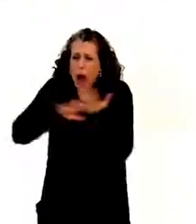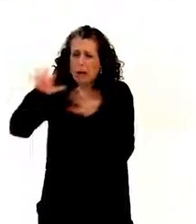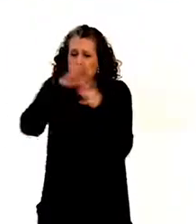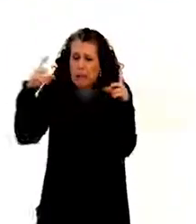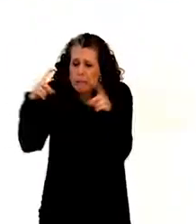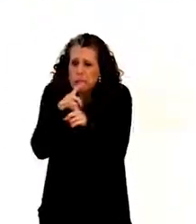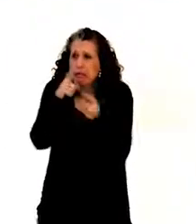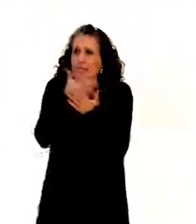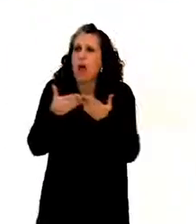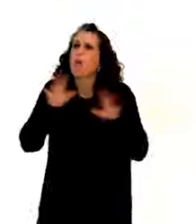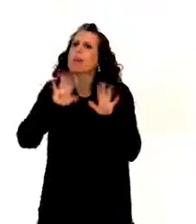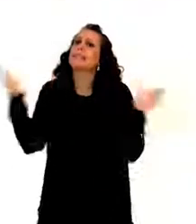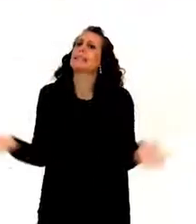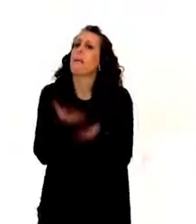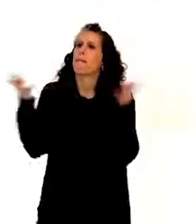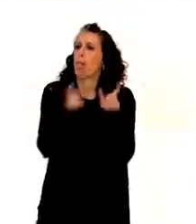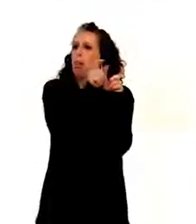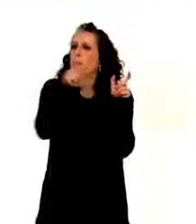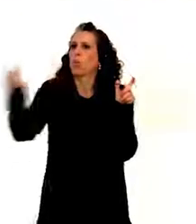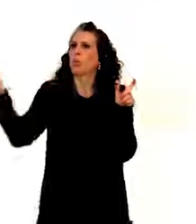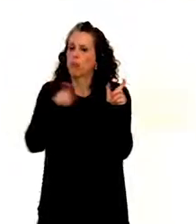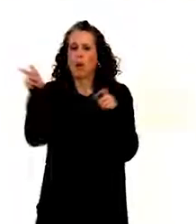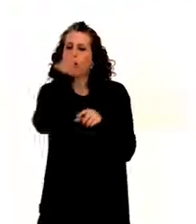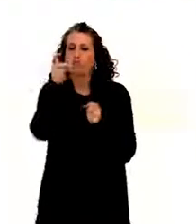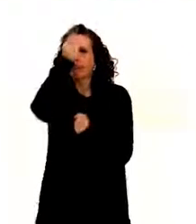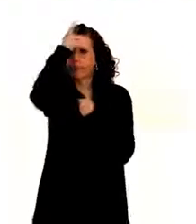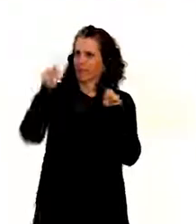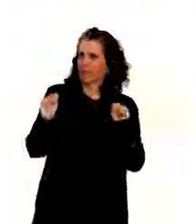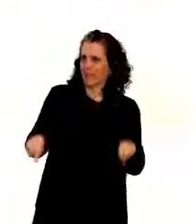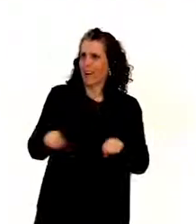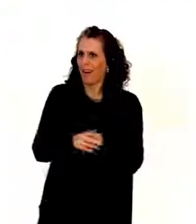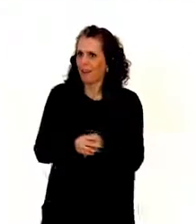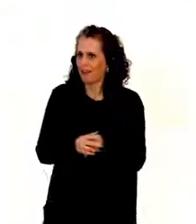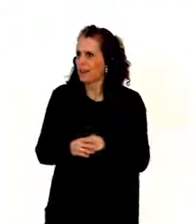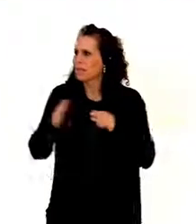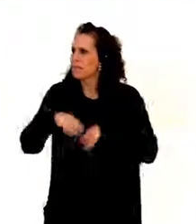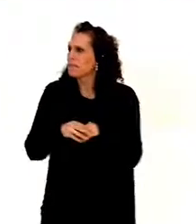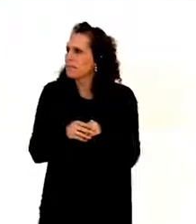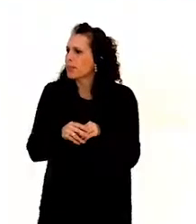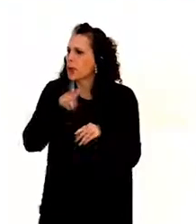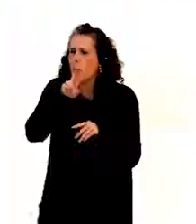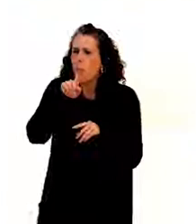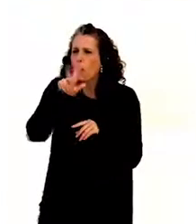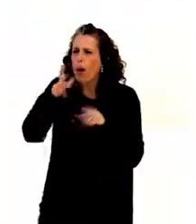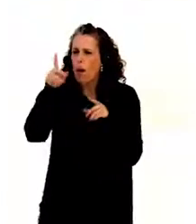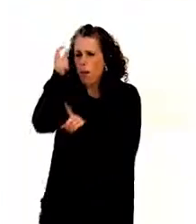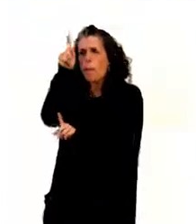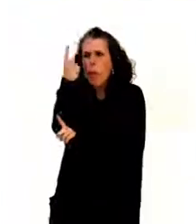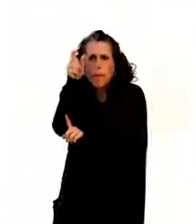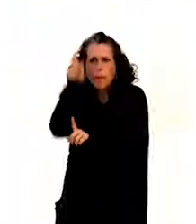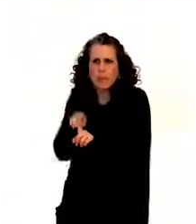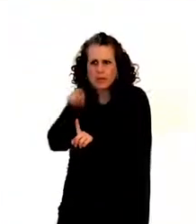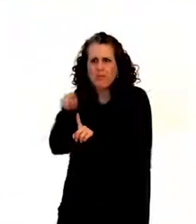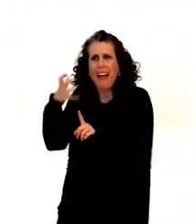I have a colleague who serves since 2017. He is an individual with intellectual disability. And he was